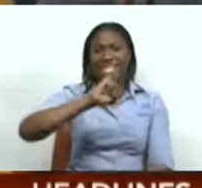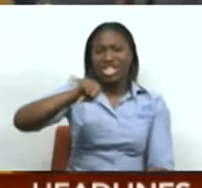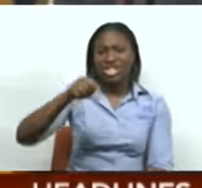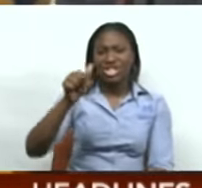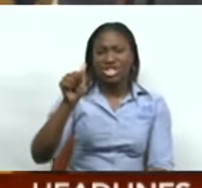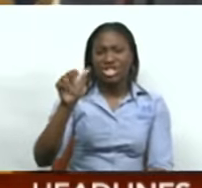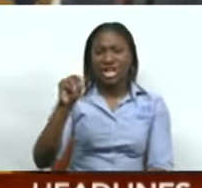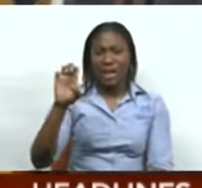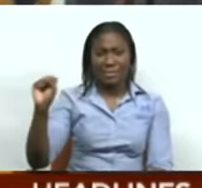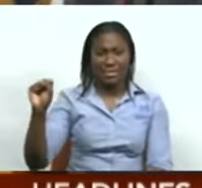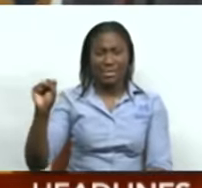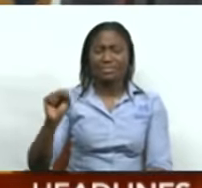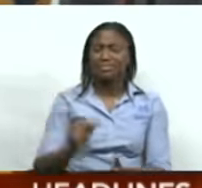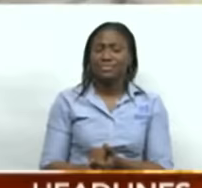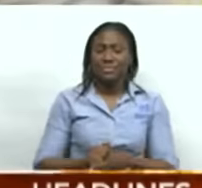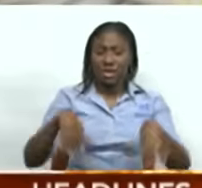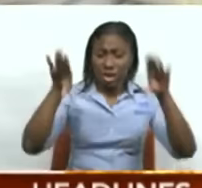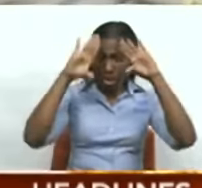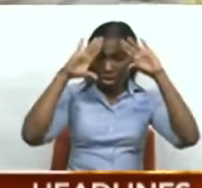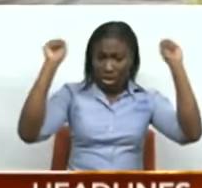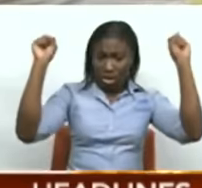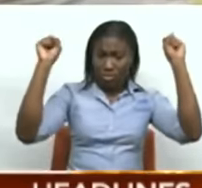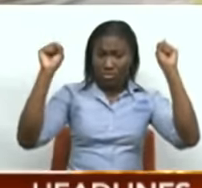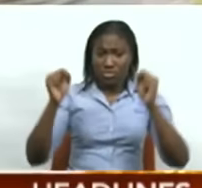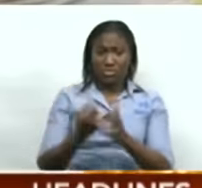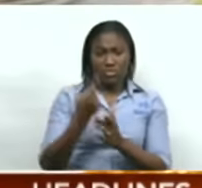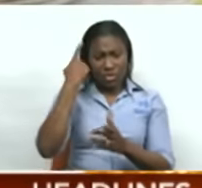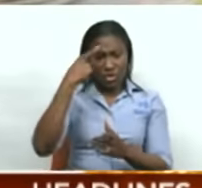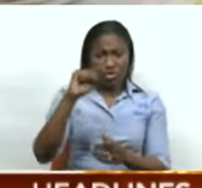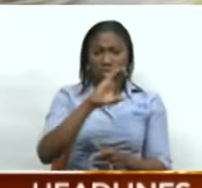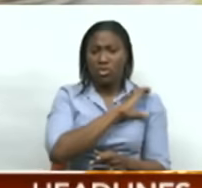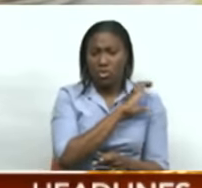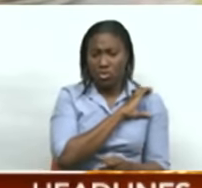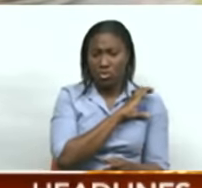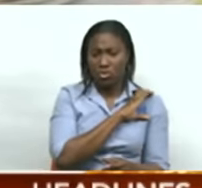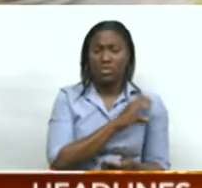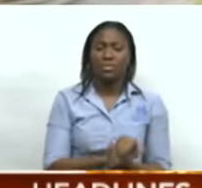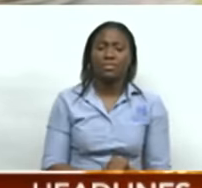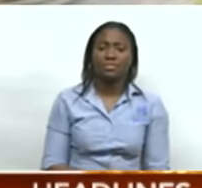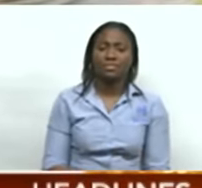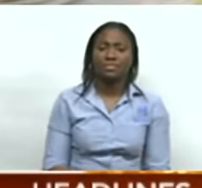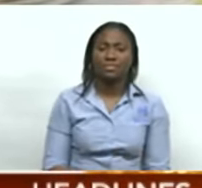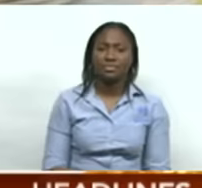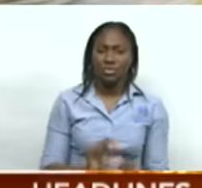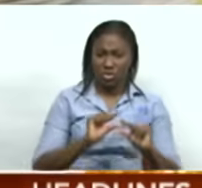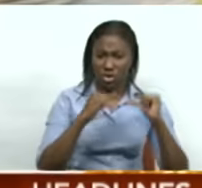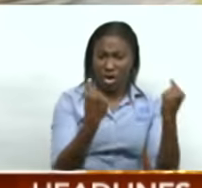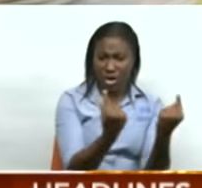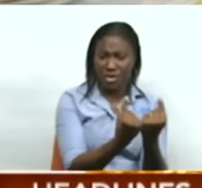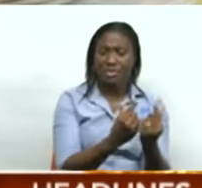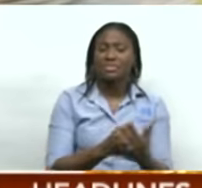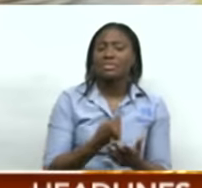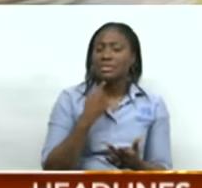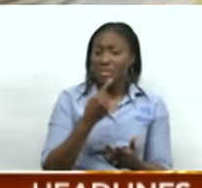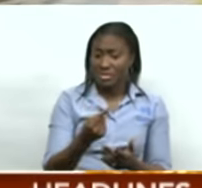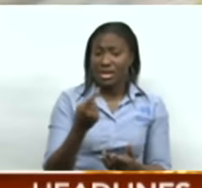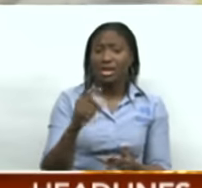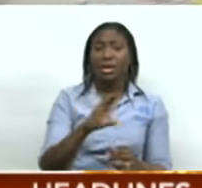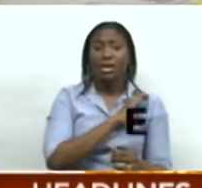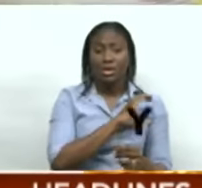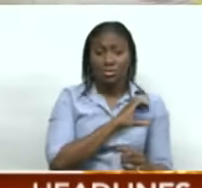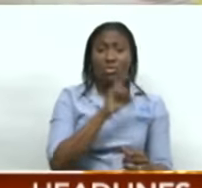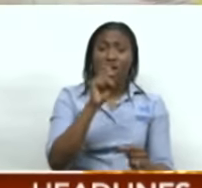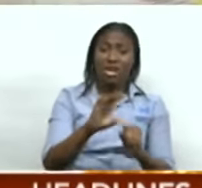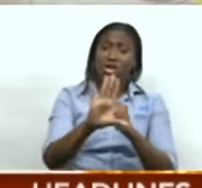According to the association's president and sergeant of the Royal Virgin Islands Police Force, Sean McHale, officers also need to be protected from the sexual